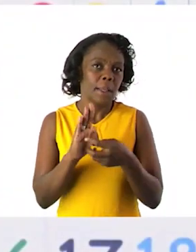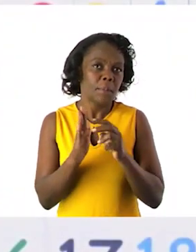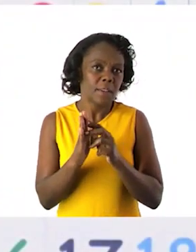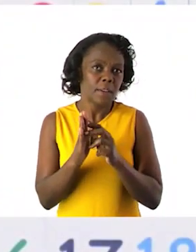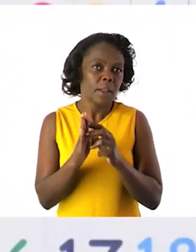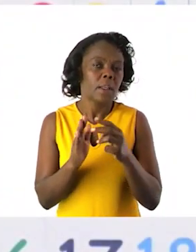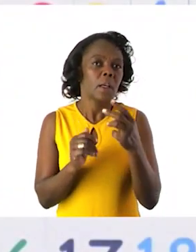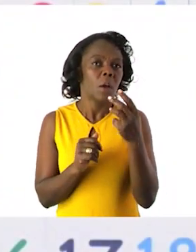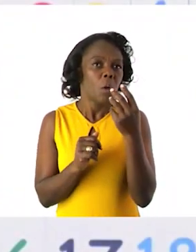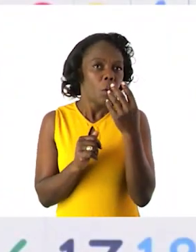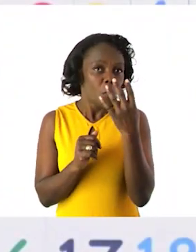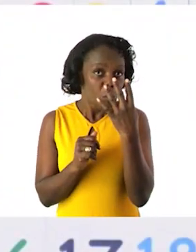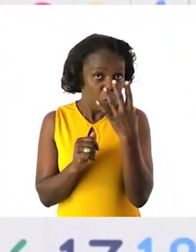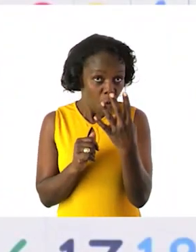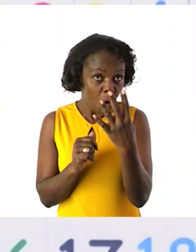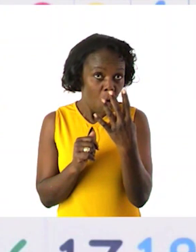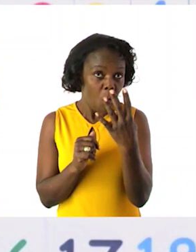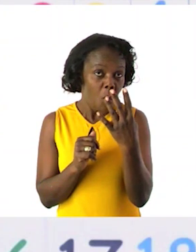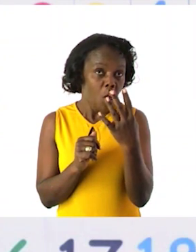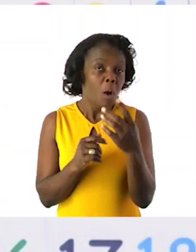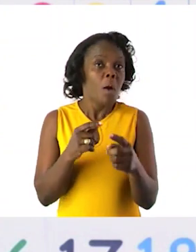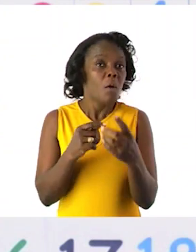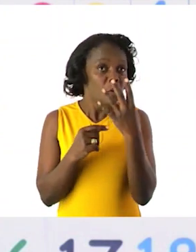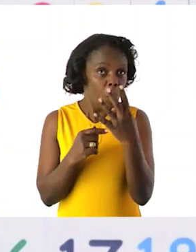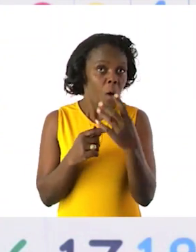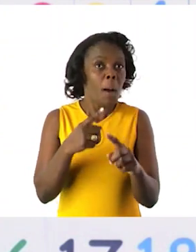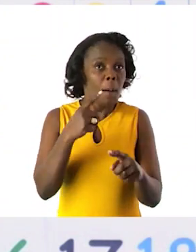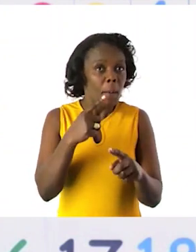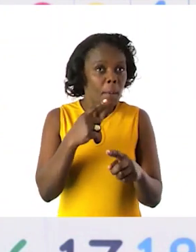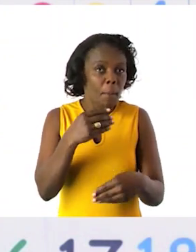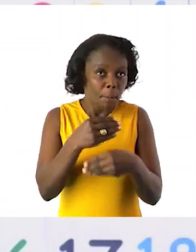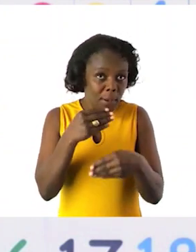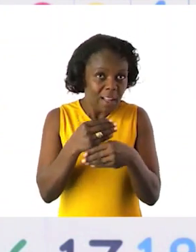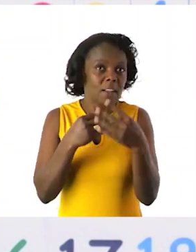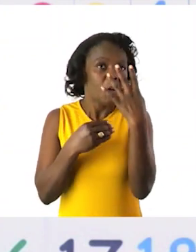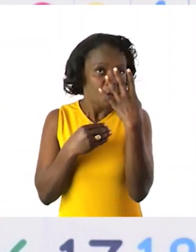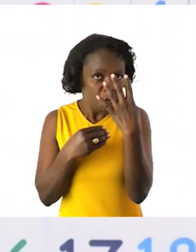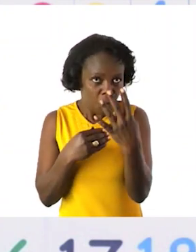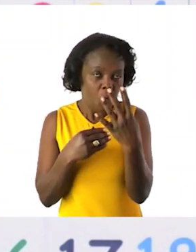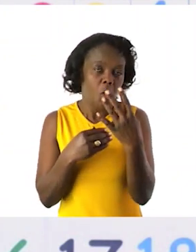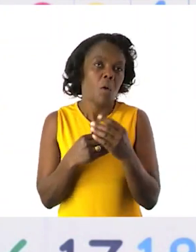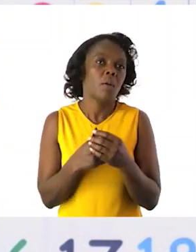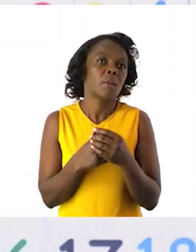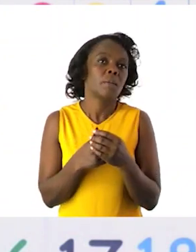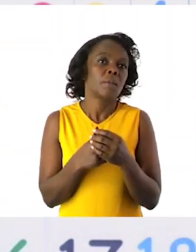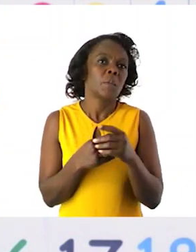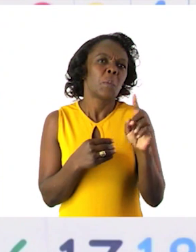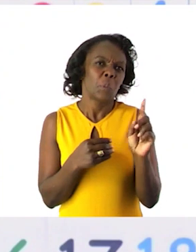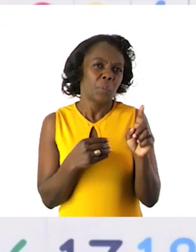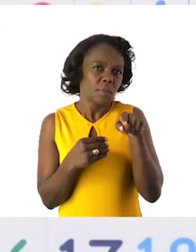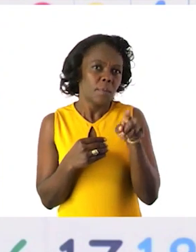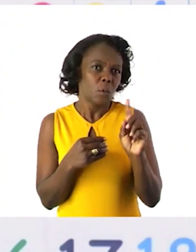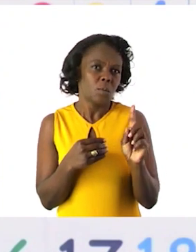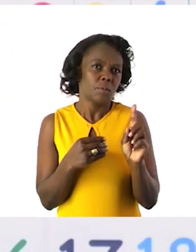2 times the 4. Meaning the 4 will be added 2 times. So